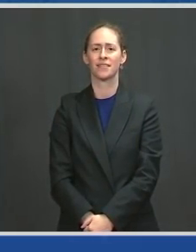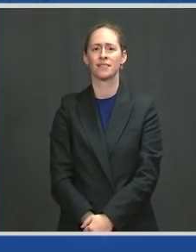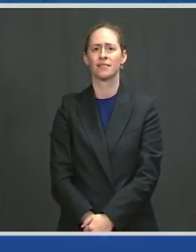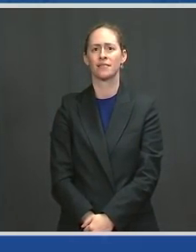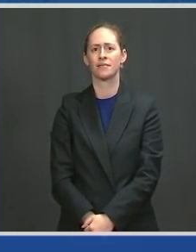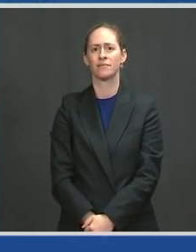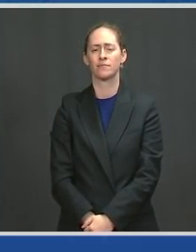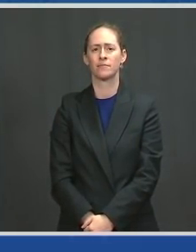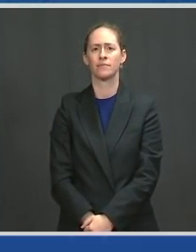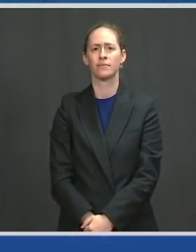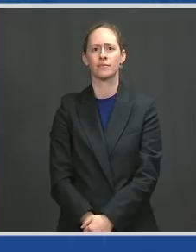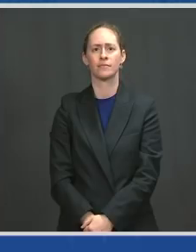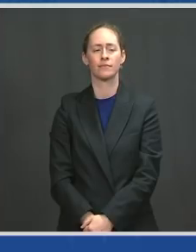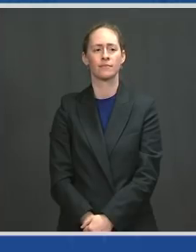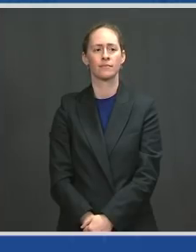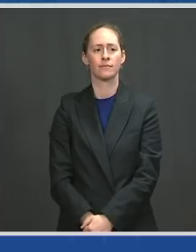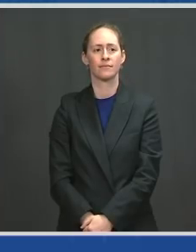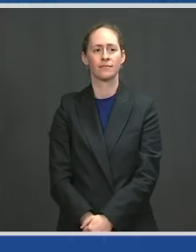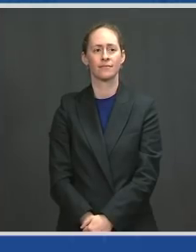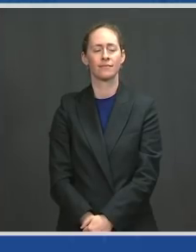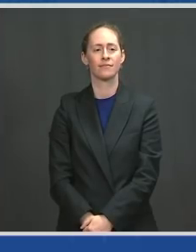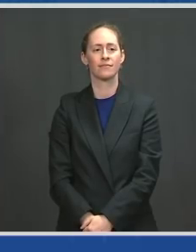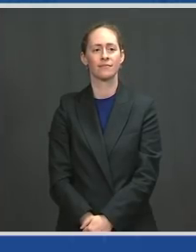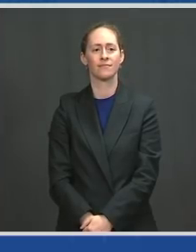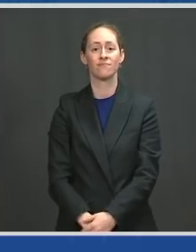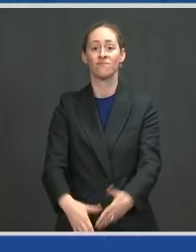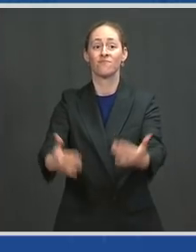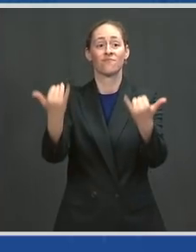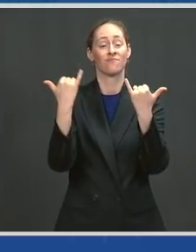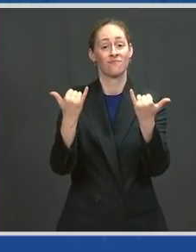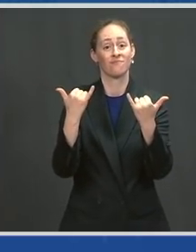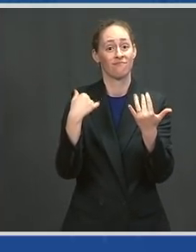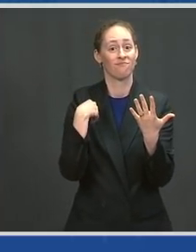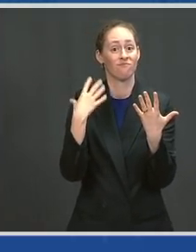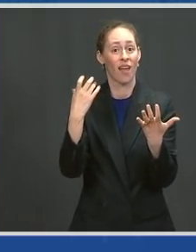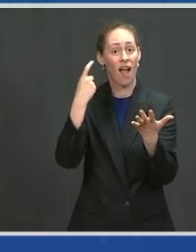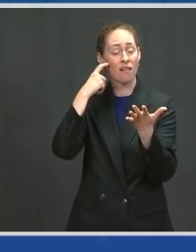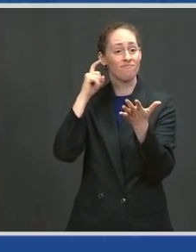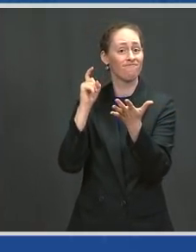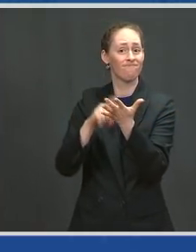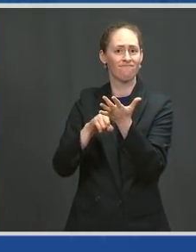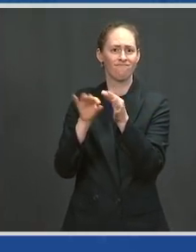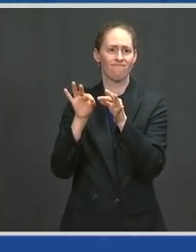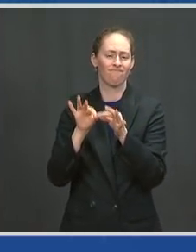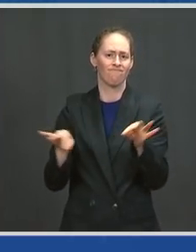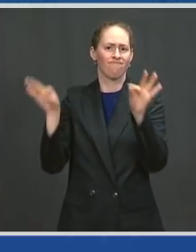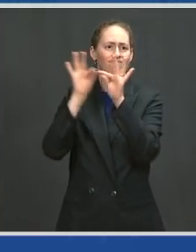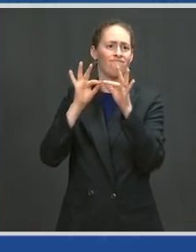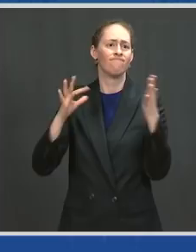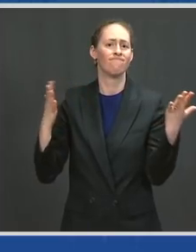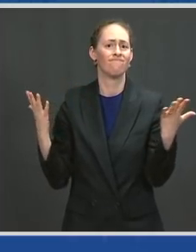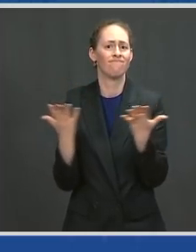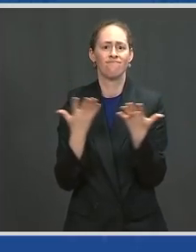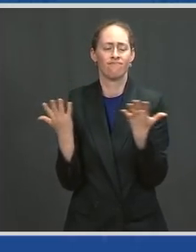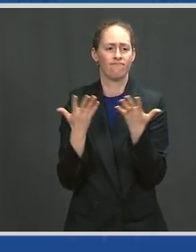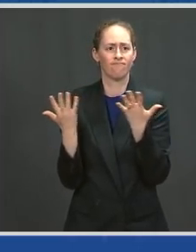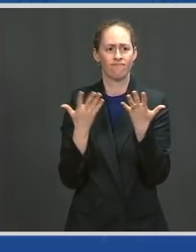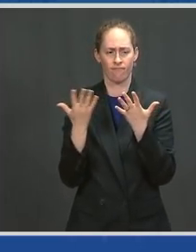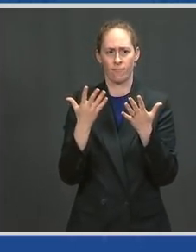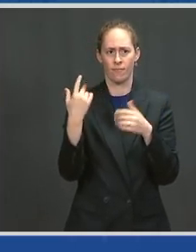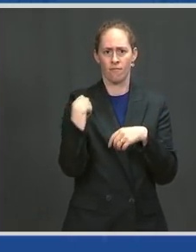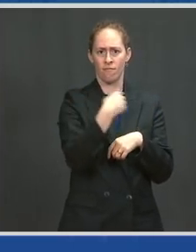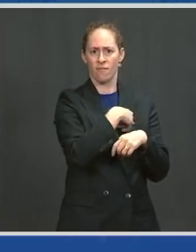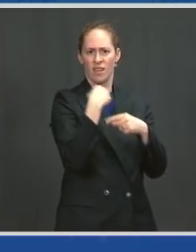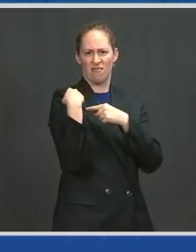Today, we mark a tremendous milestone in our fight against COVID-19. As